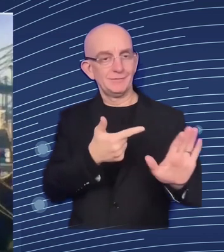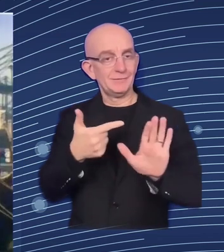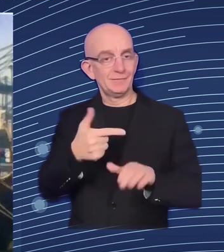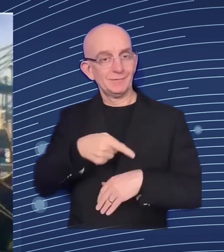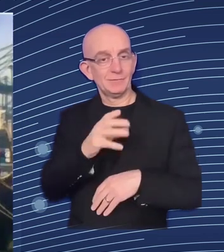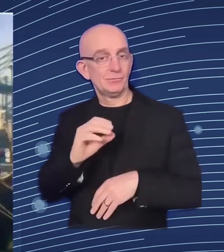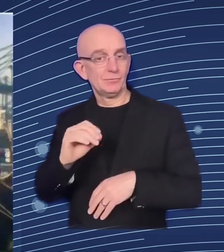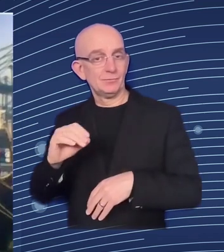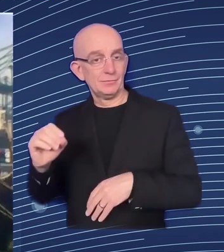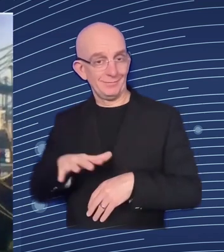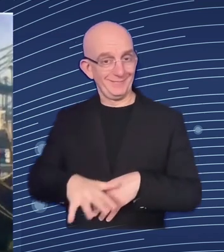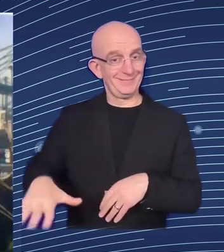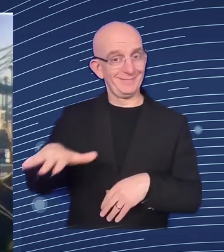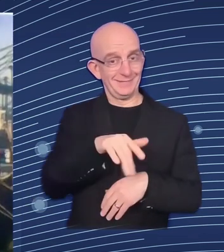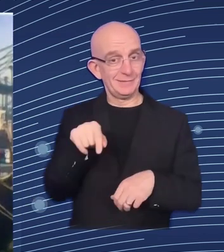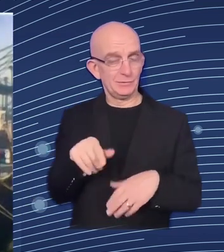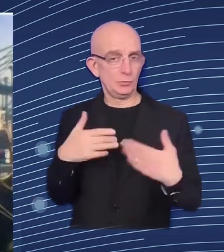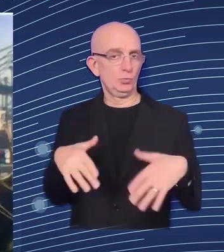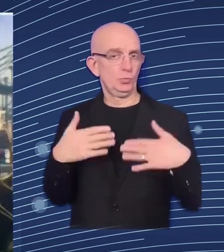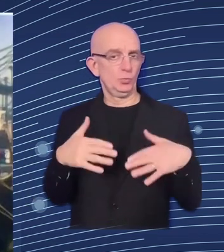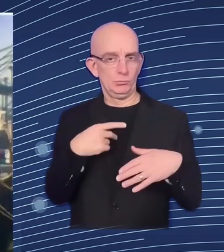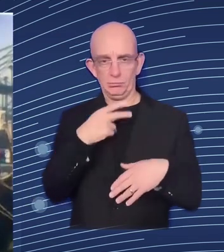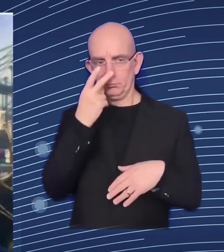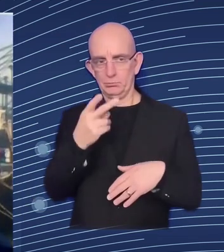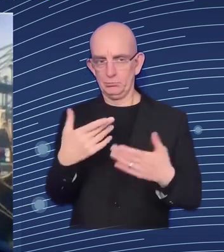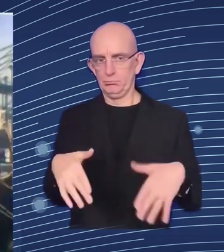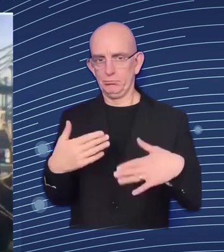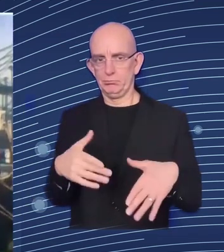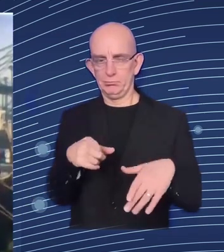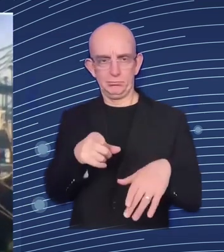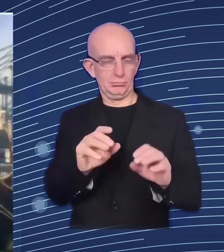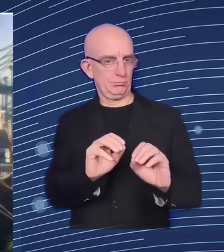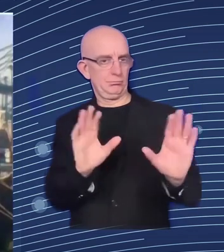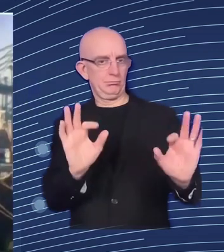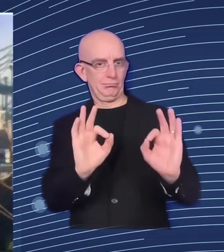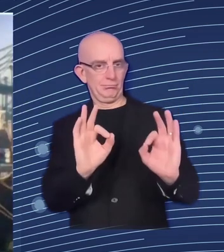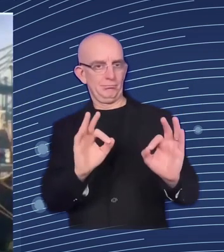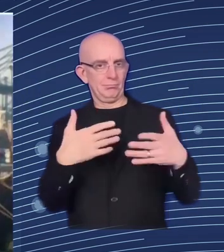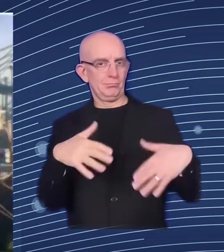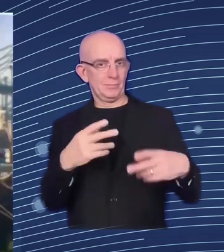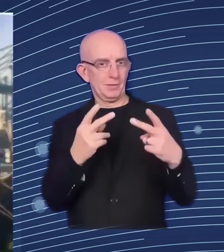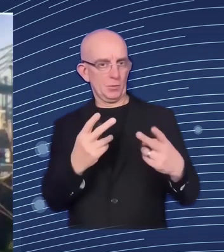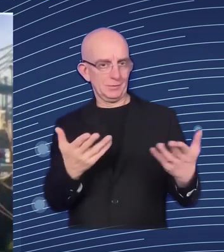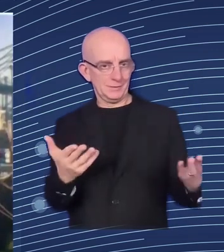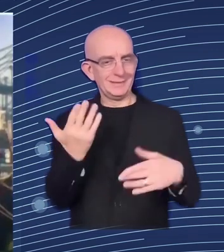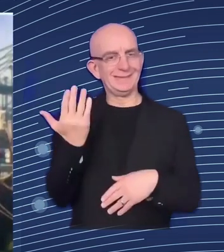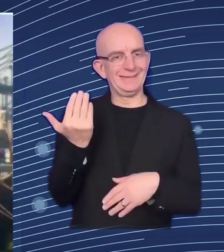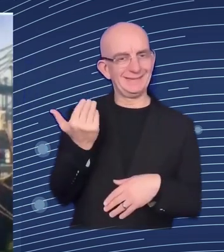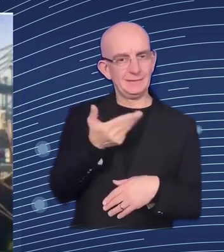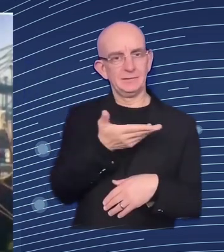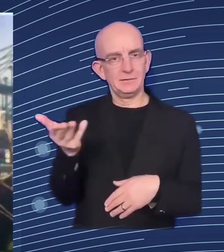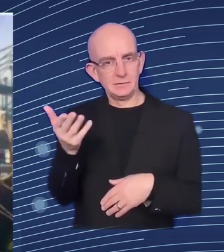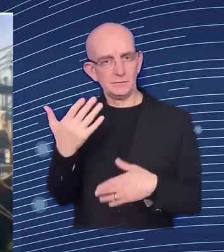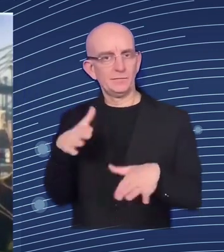primarily focus on on the digital industry now so this is where people count this is where skills are important uh this is very much a human capital